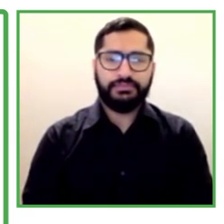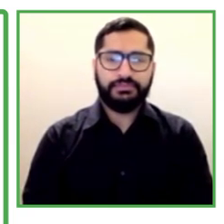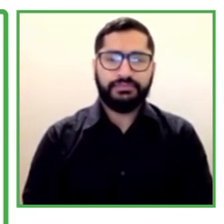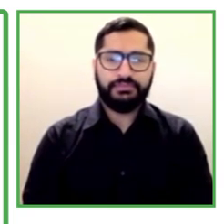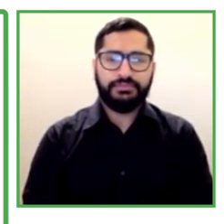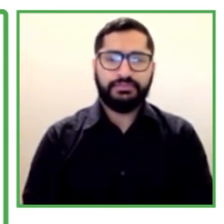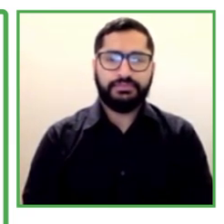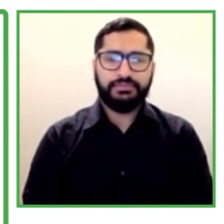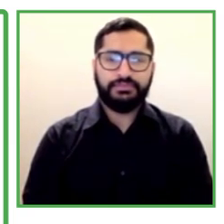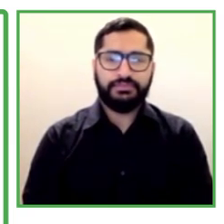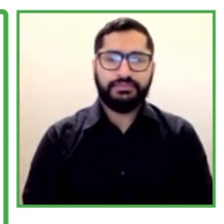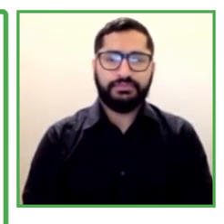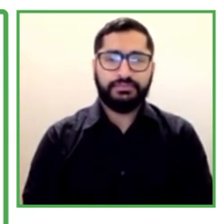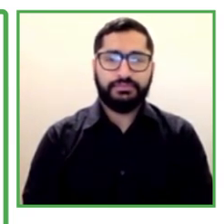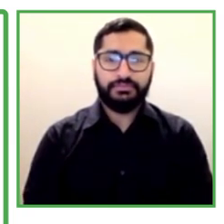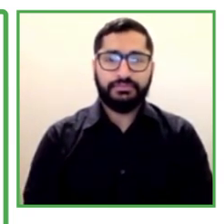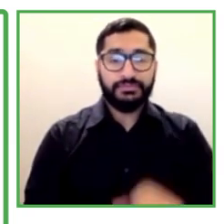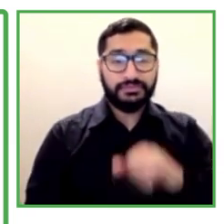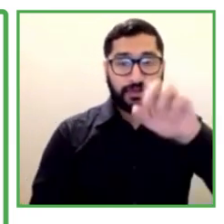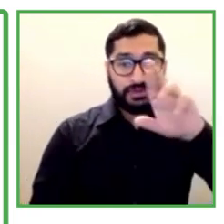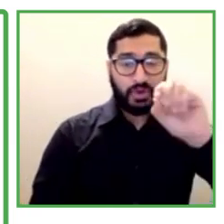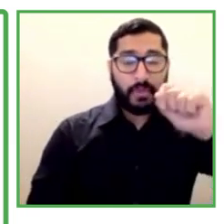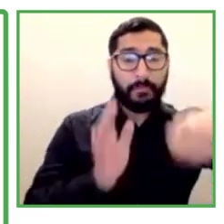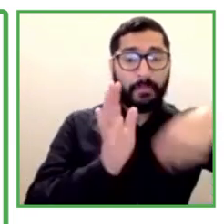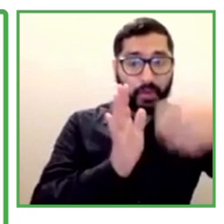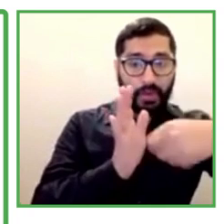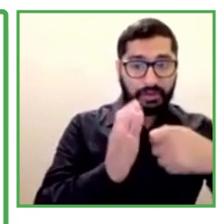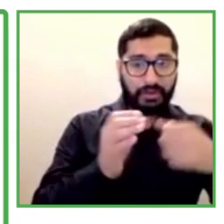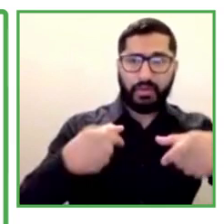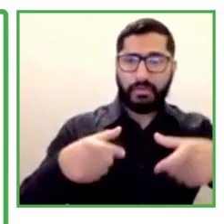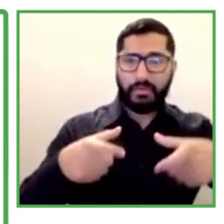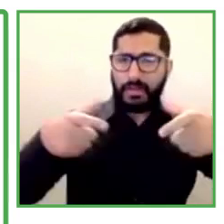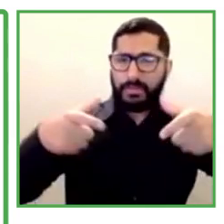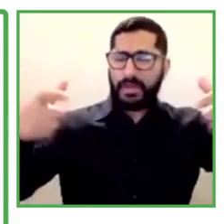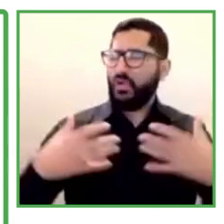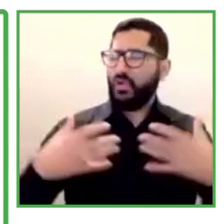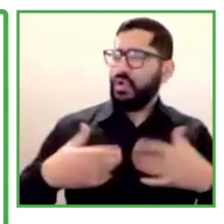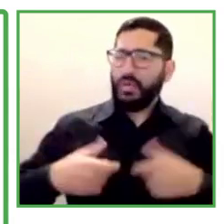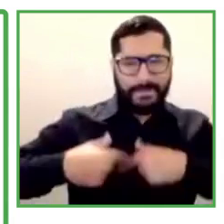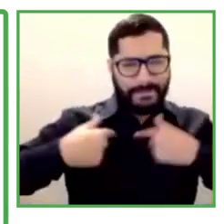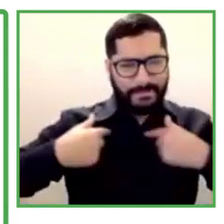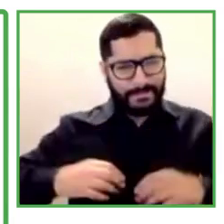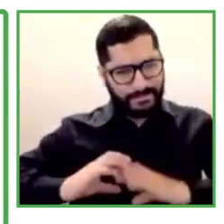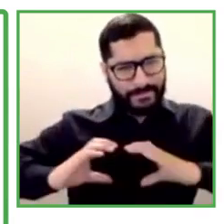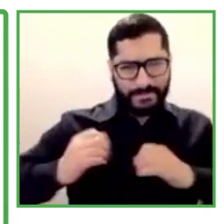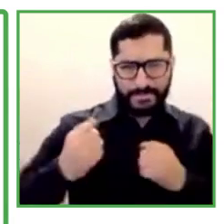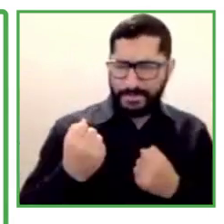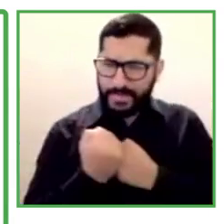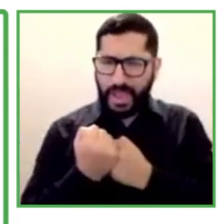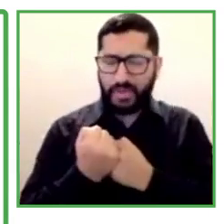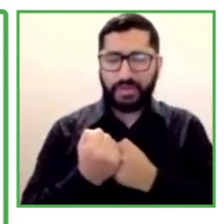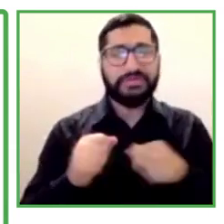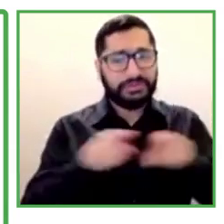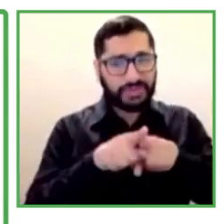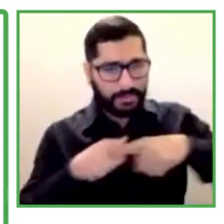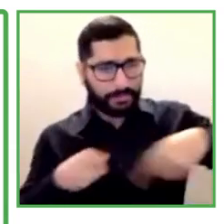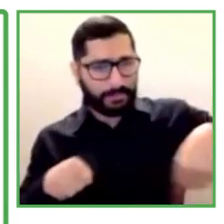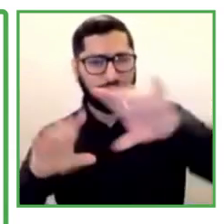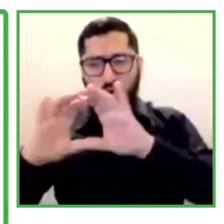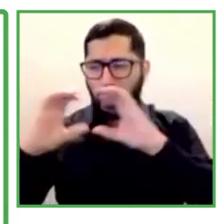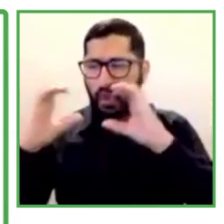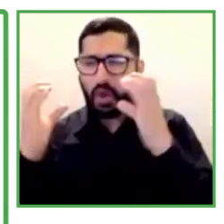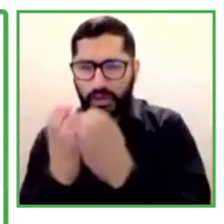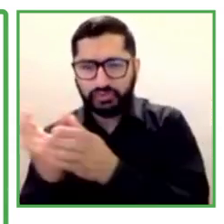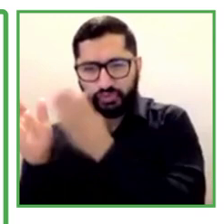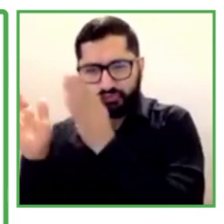us. We also organized similar version of the conference in Istanbul, invited many innovative